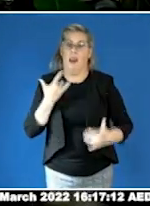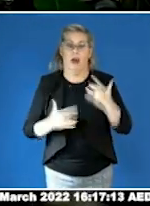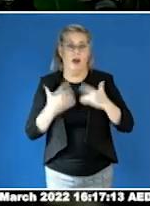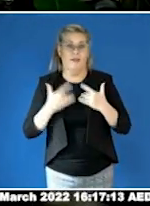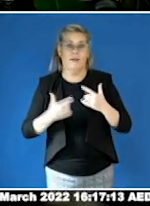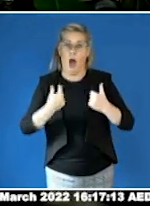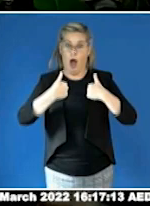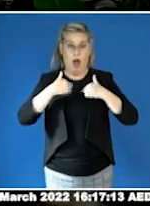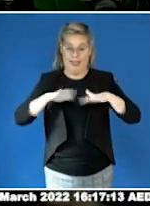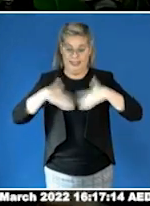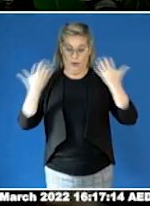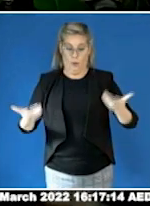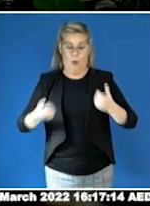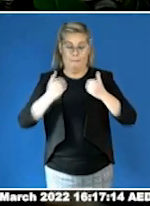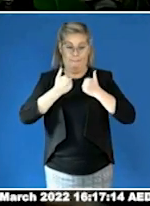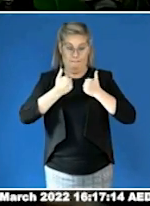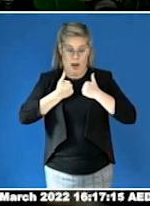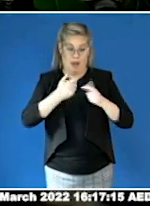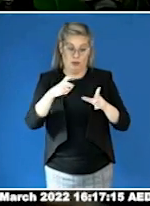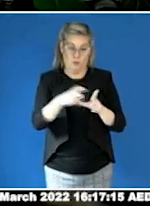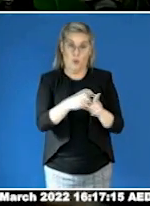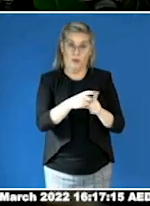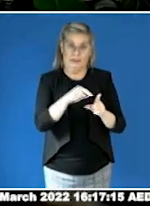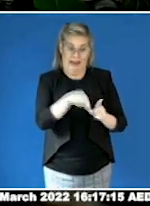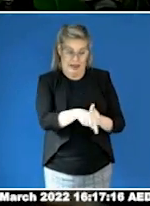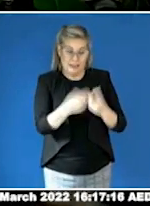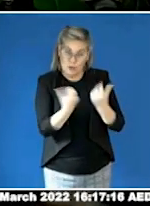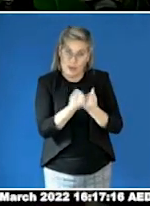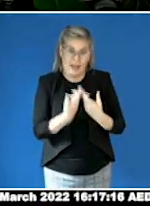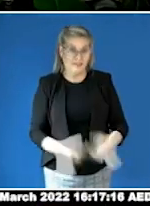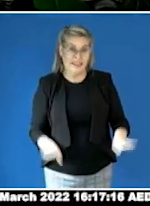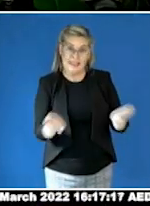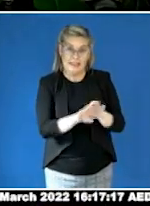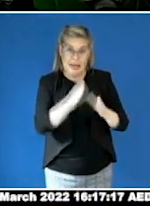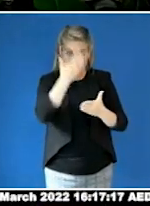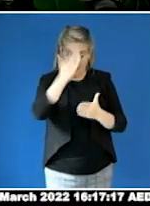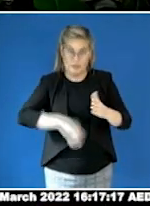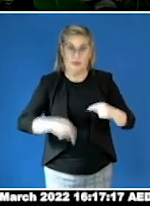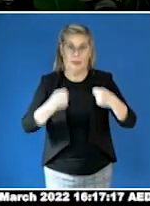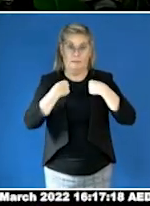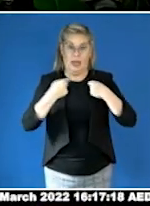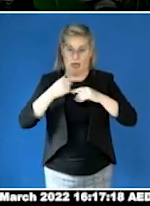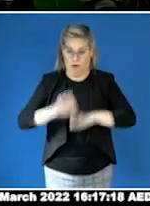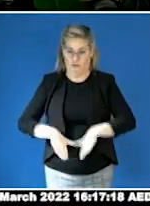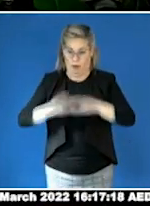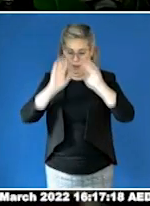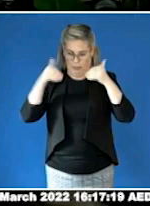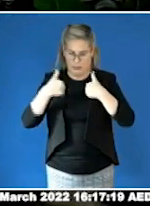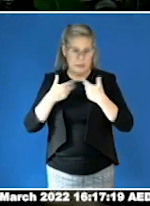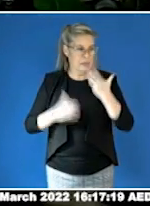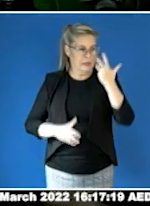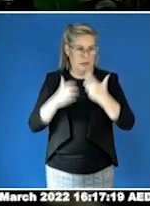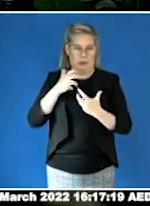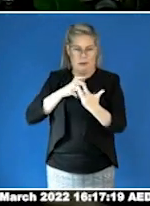I did as an autistic woman. She has developed friendships, a sense of pride in her autistic identity. And this is the biggest